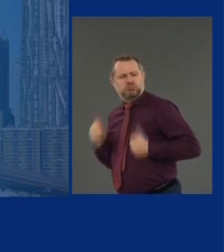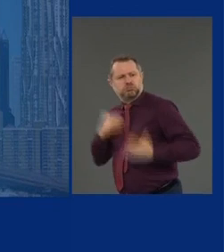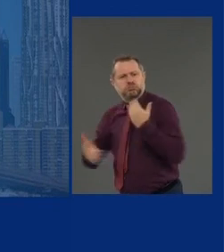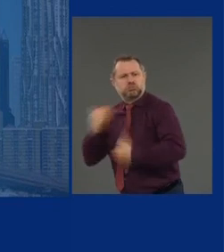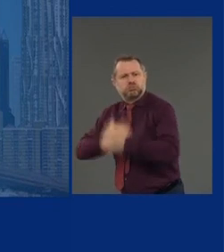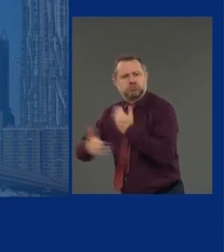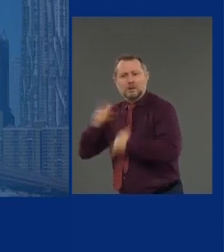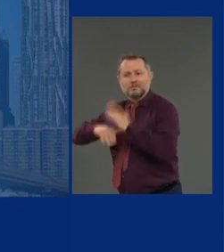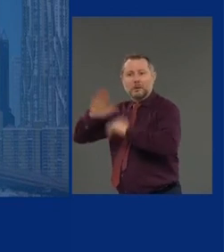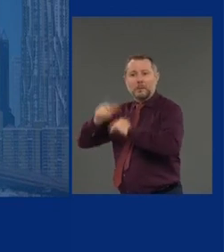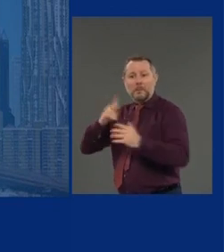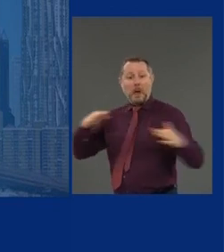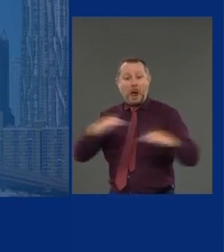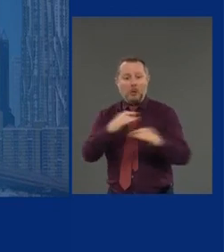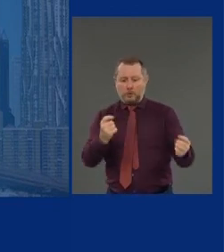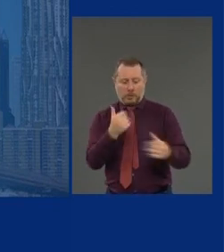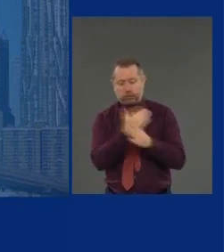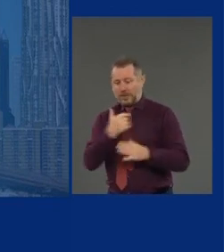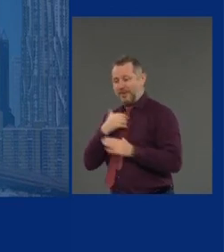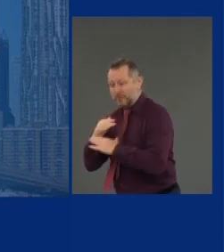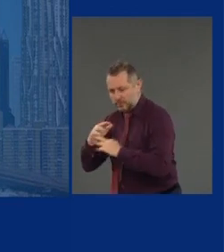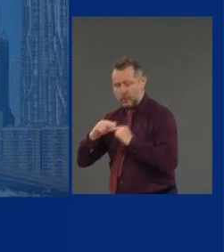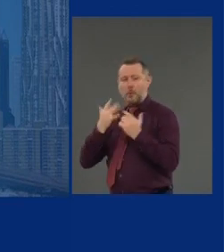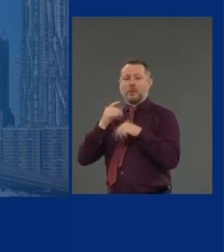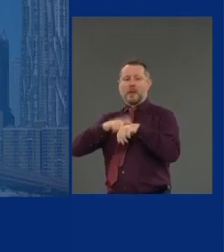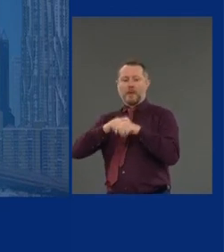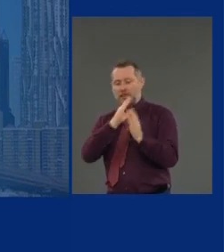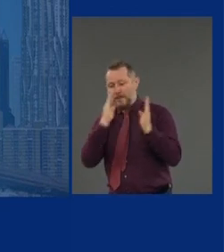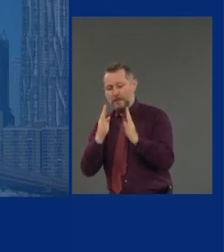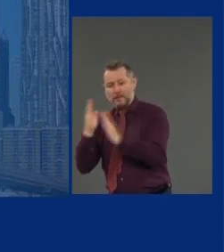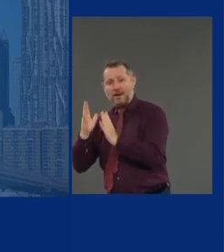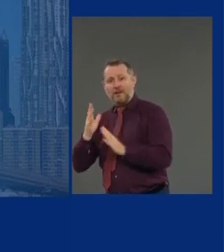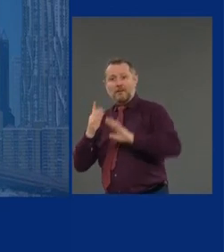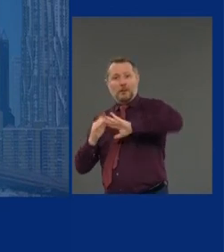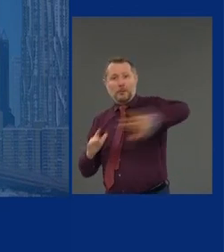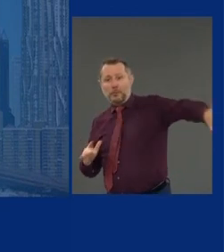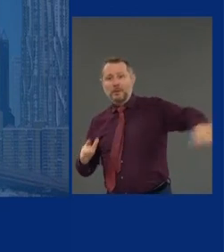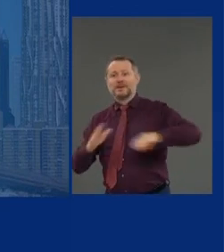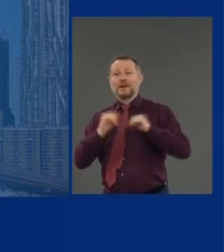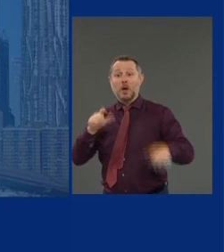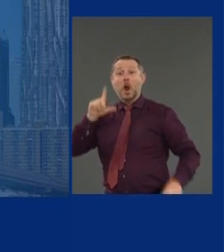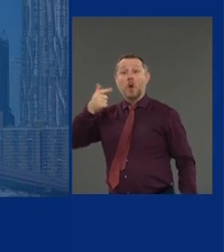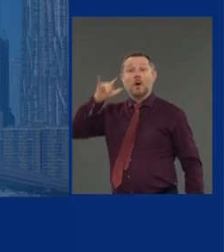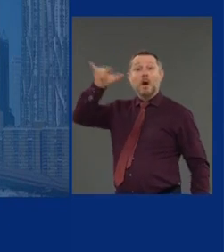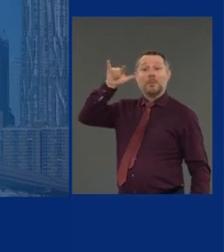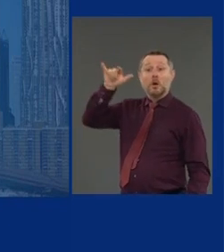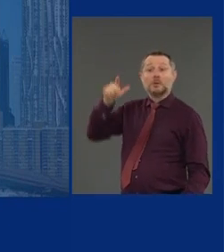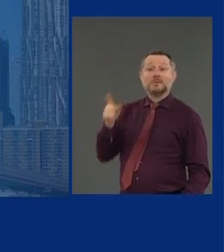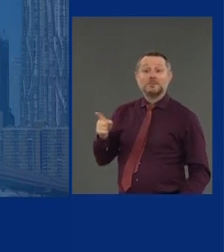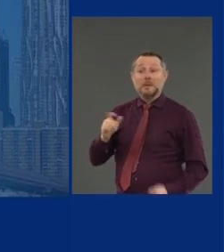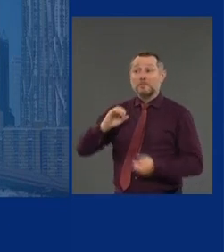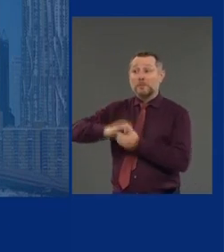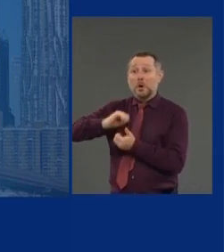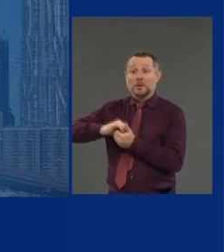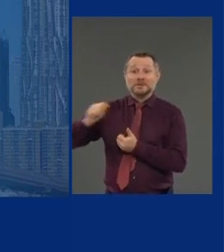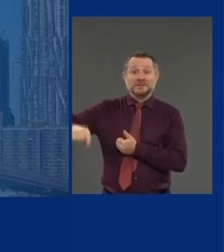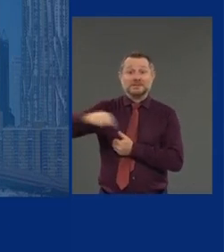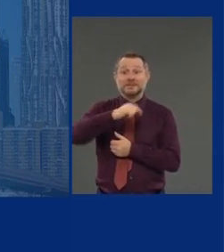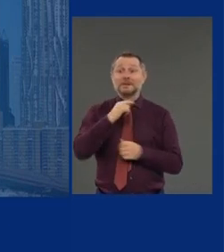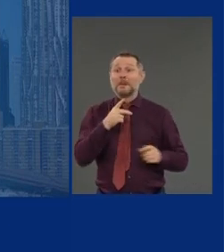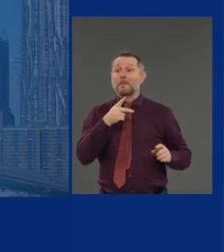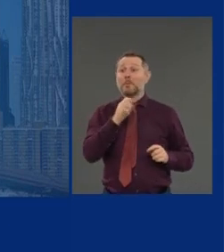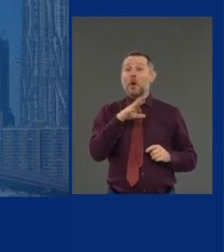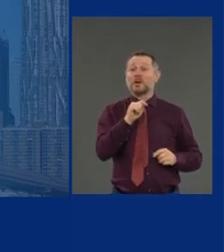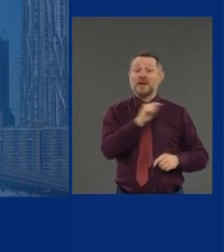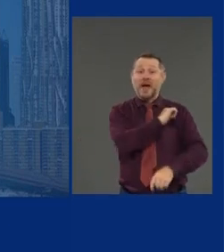disruption. It's what LaGuardia Partners and Port Authority were smart enough to do right here. Well,